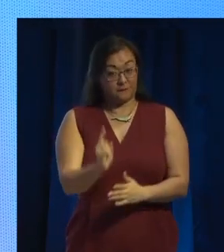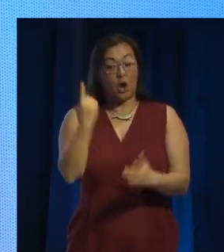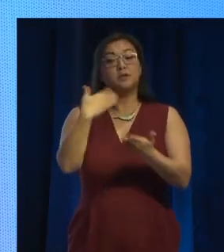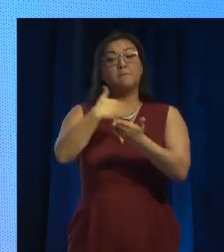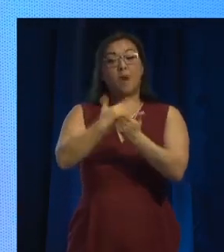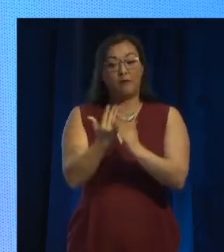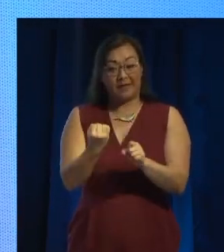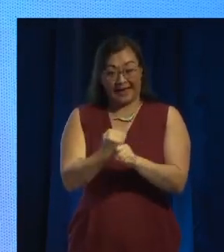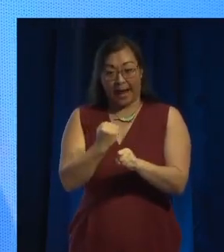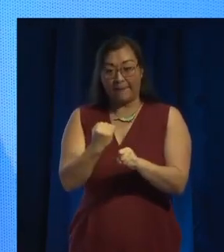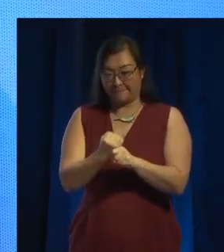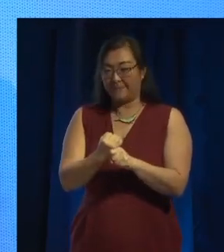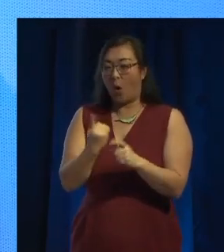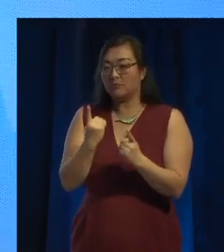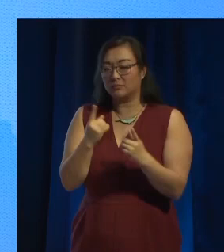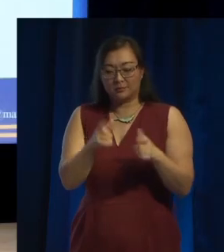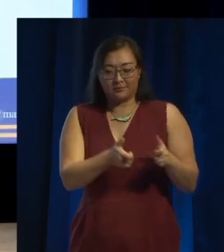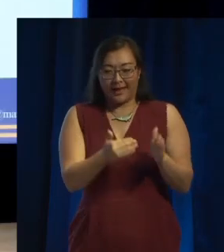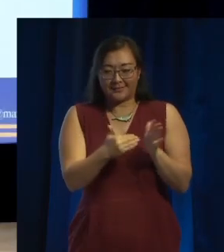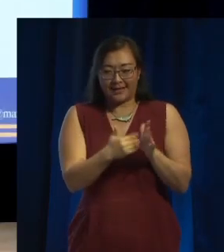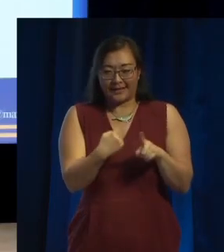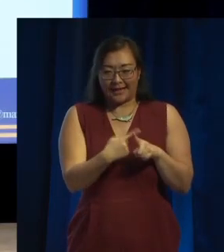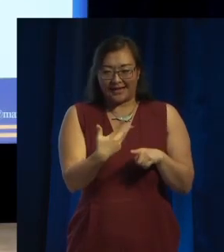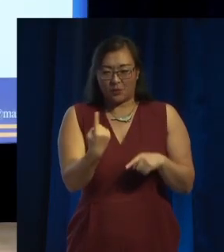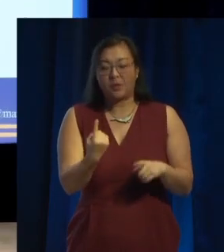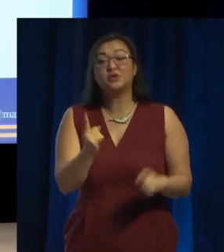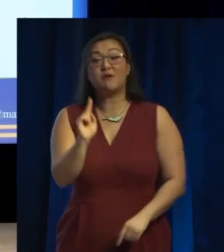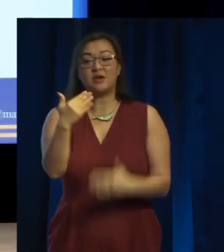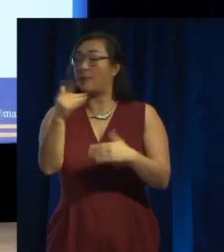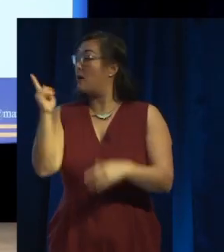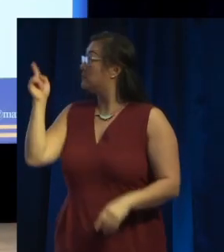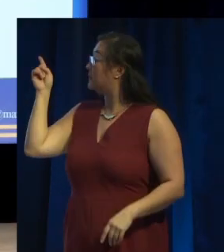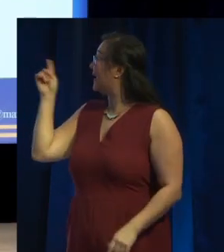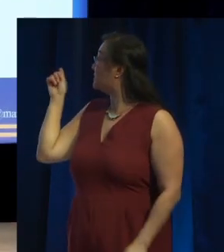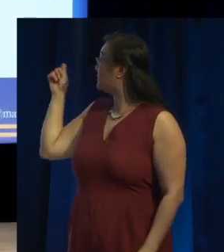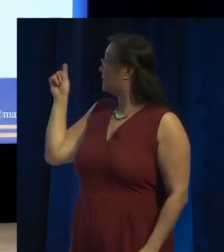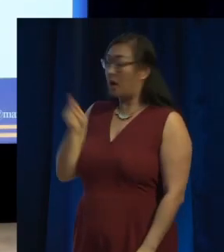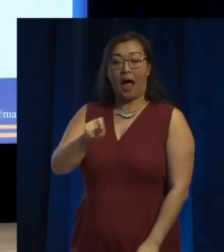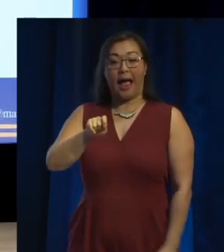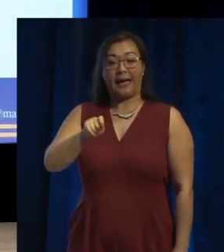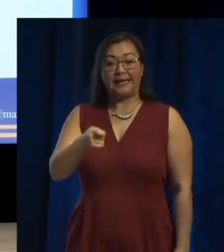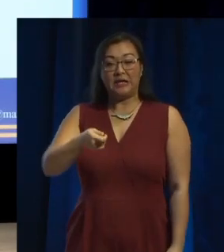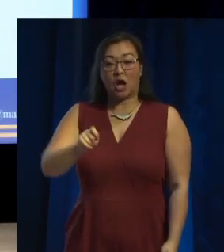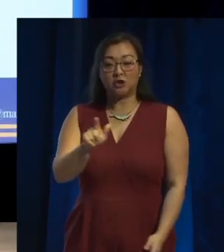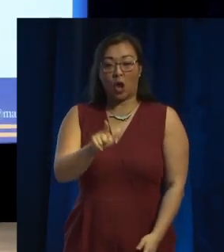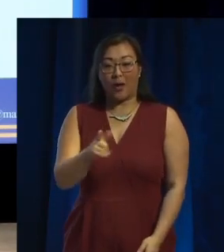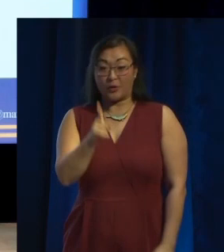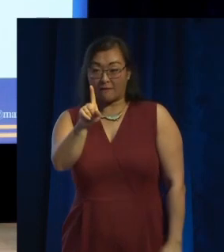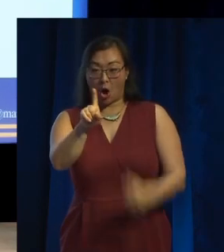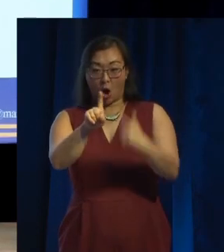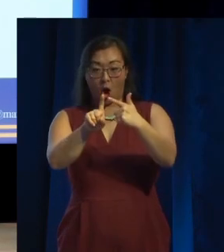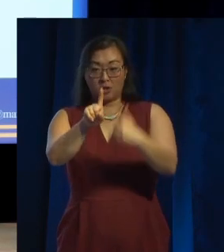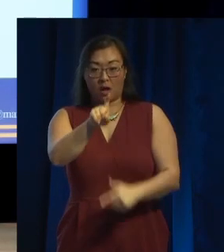on the ZX81. A key turns the lock, and you have a cursor. And you have to type something